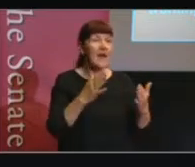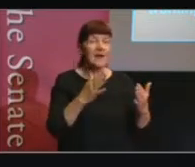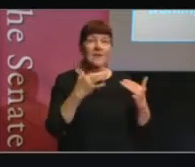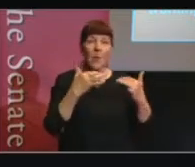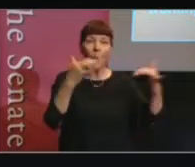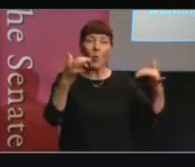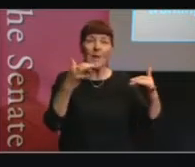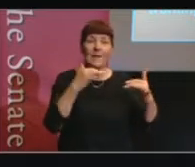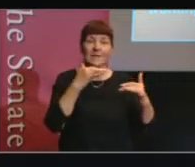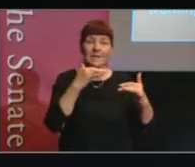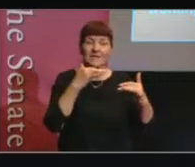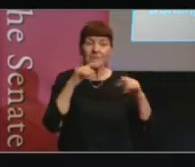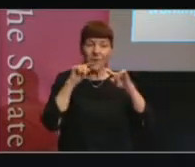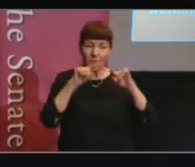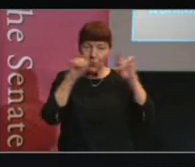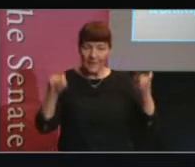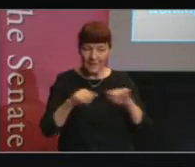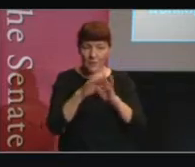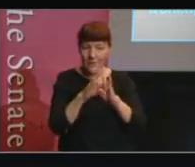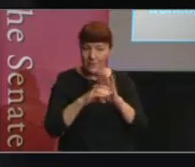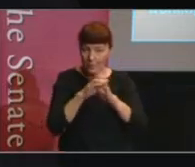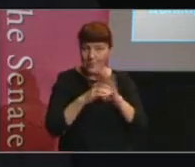to also hear your question. Thank you.